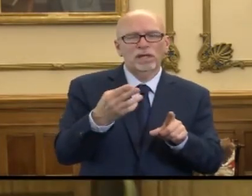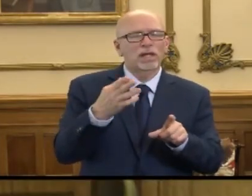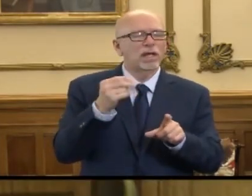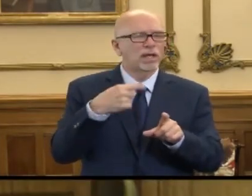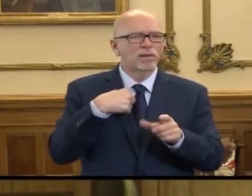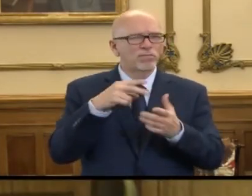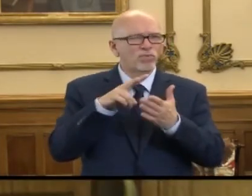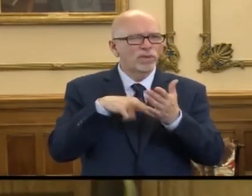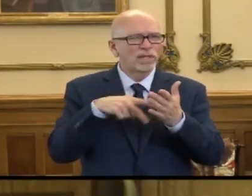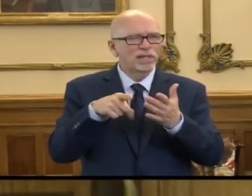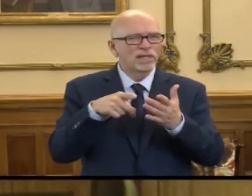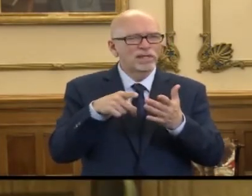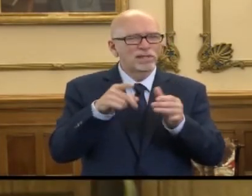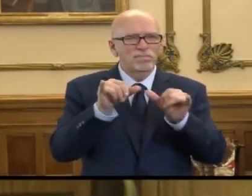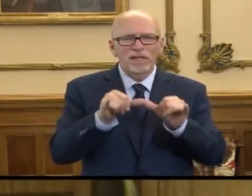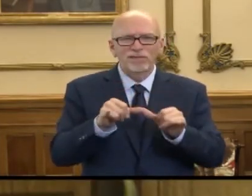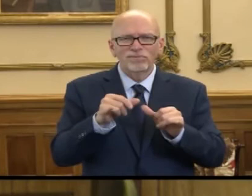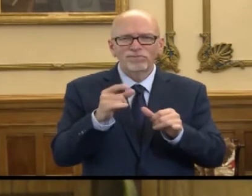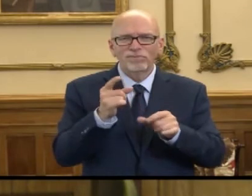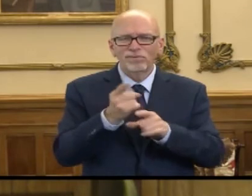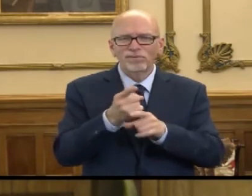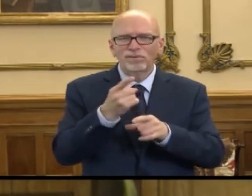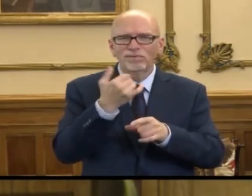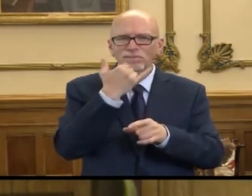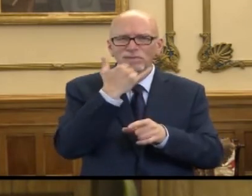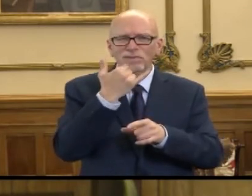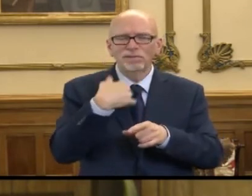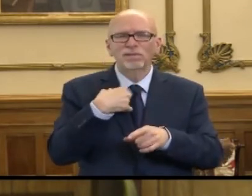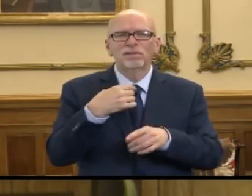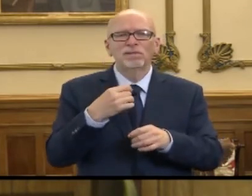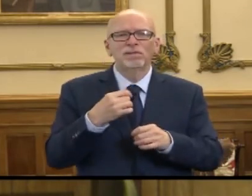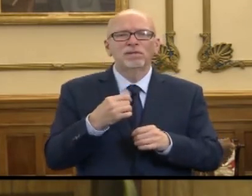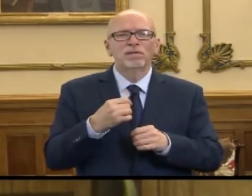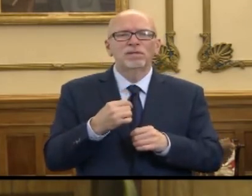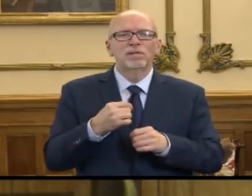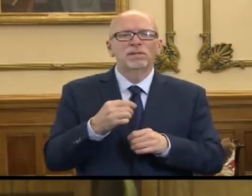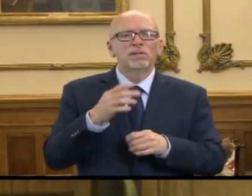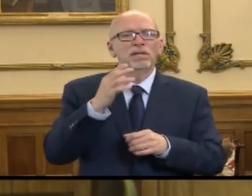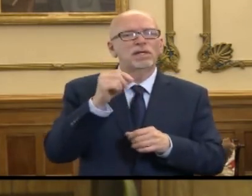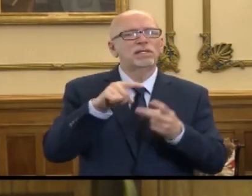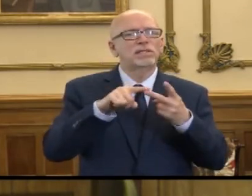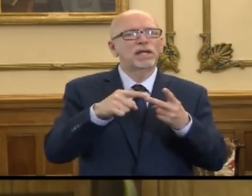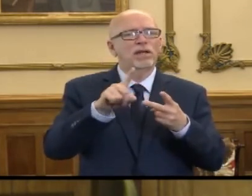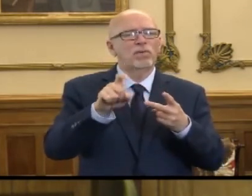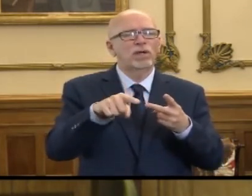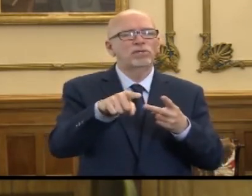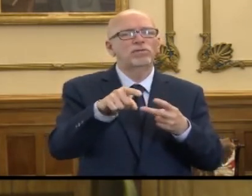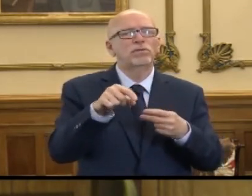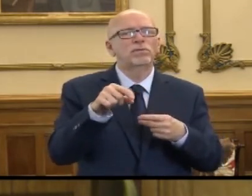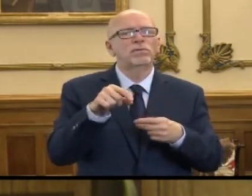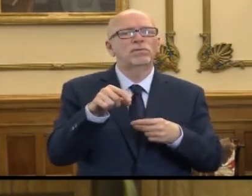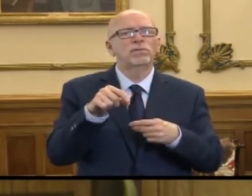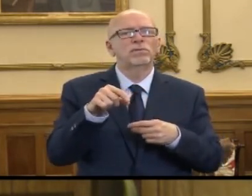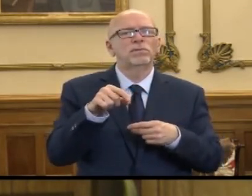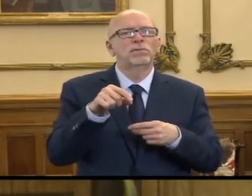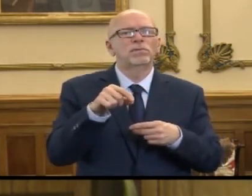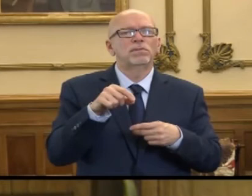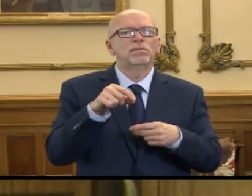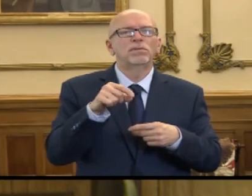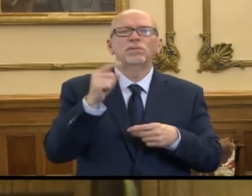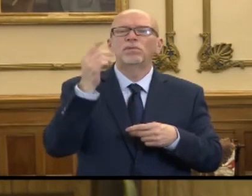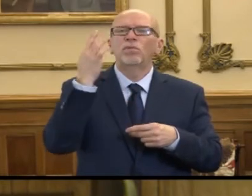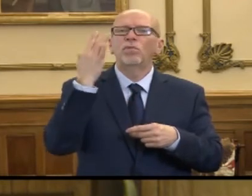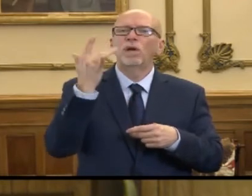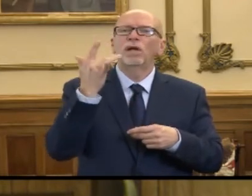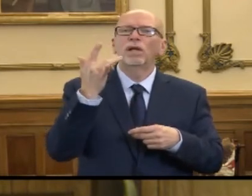I reading the metric by day chart correctly? And my second question is, you know, why